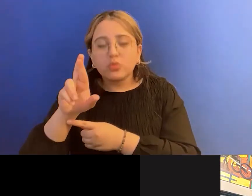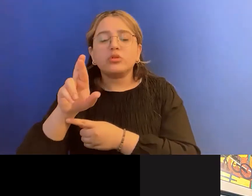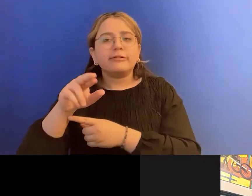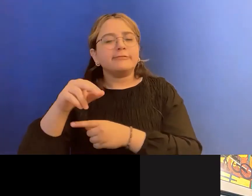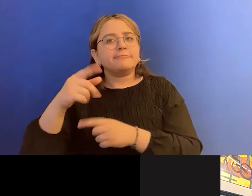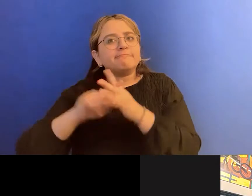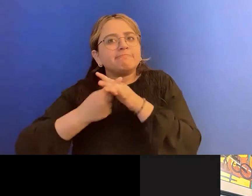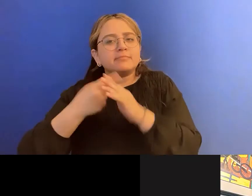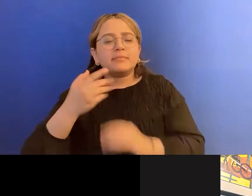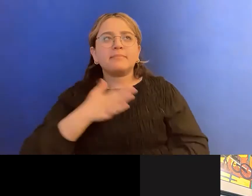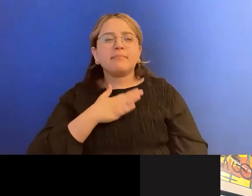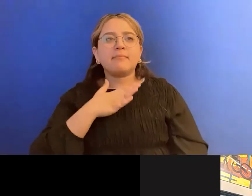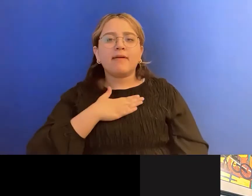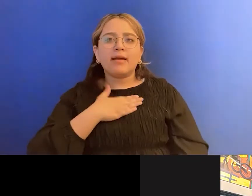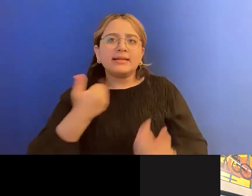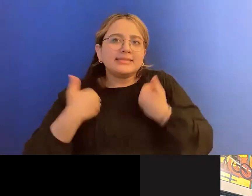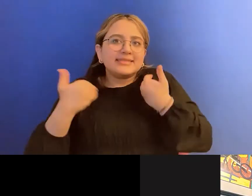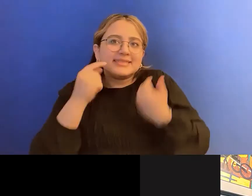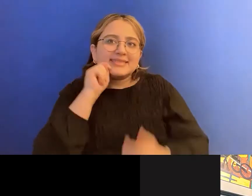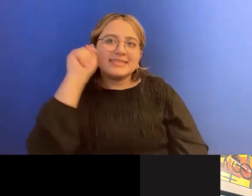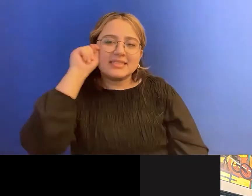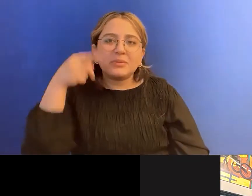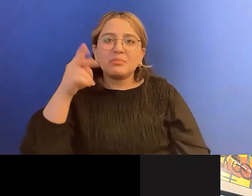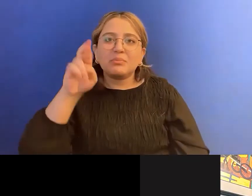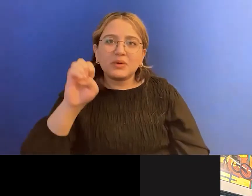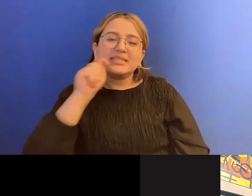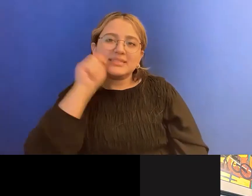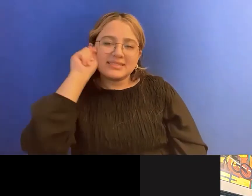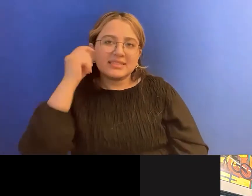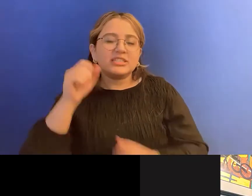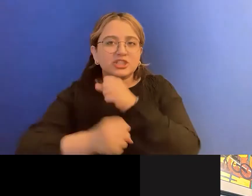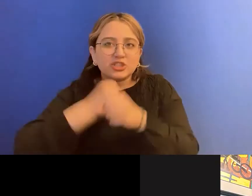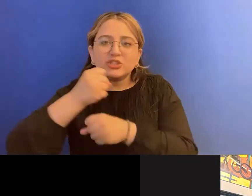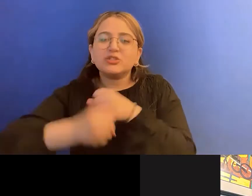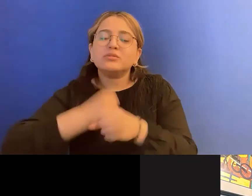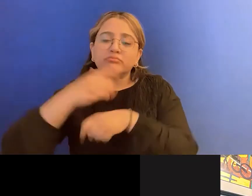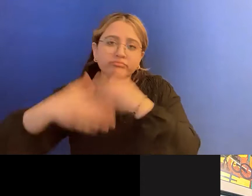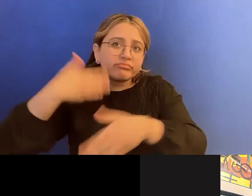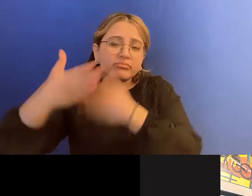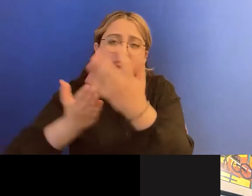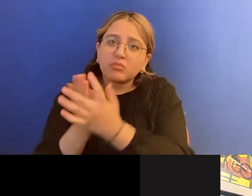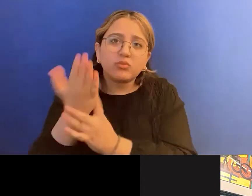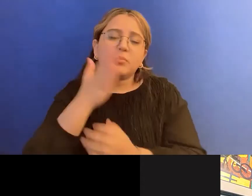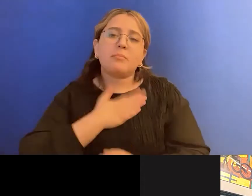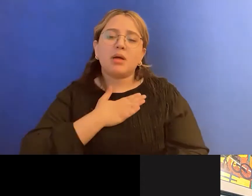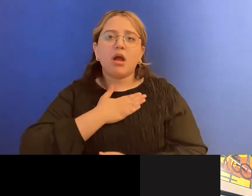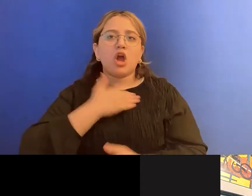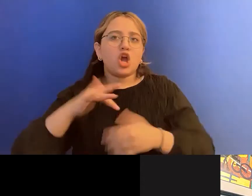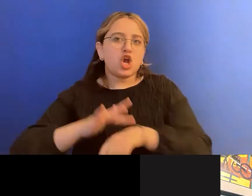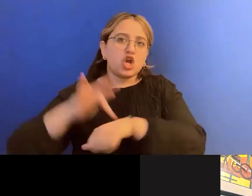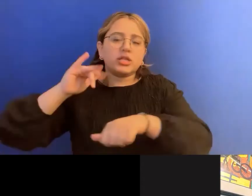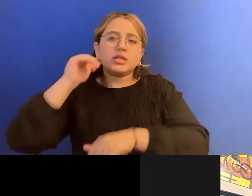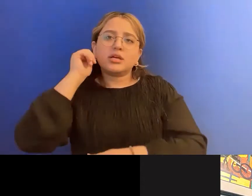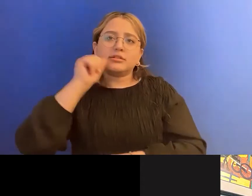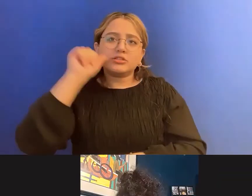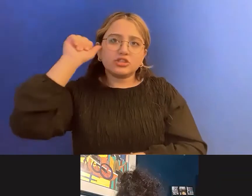uh, preteen years, my teenagers, my adolescence and well into my early adulthood. Um, I think,